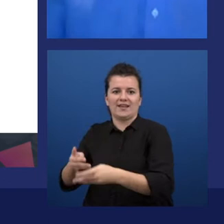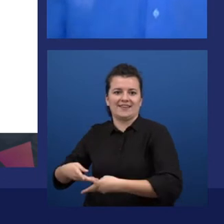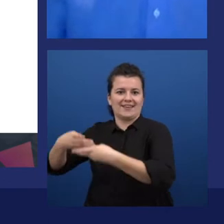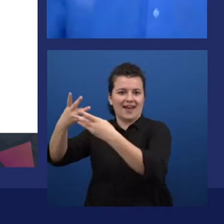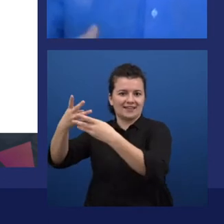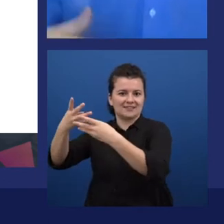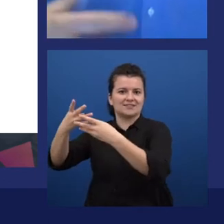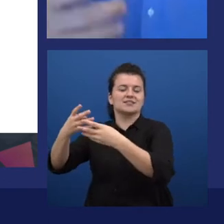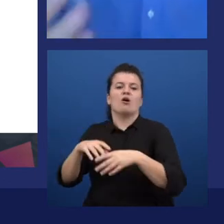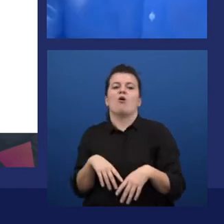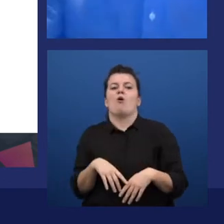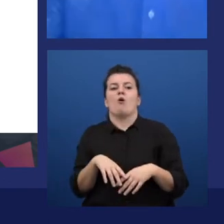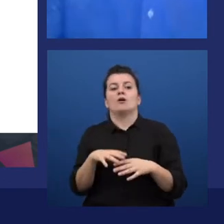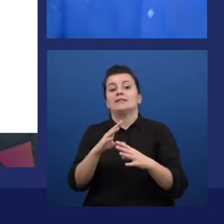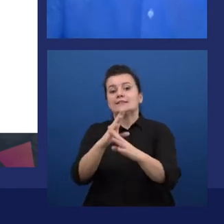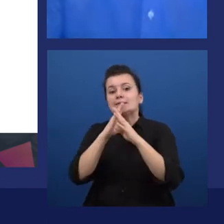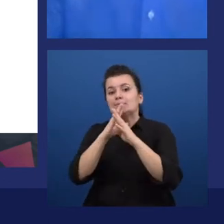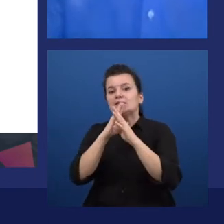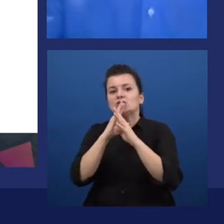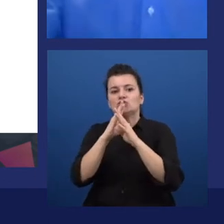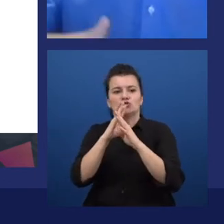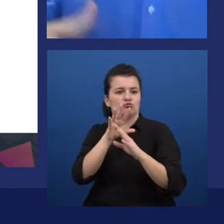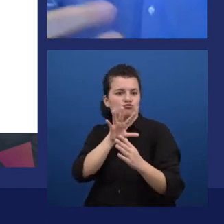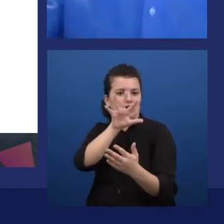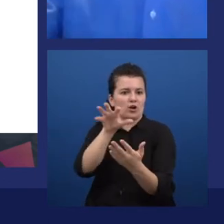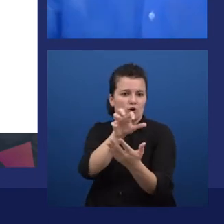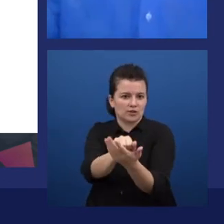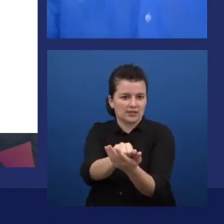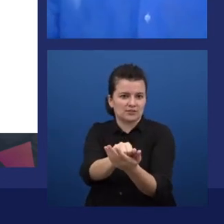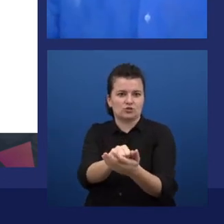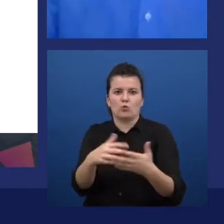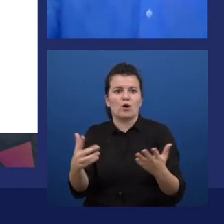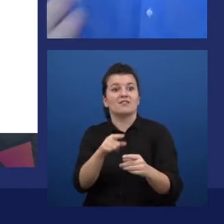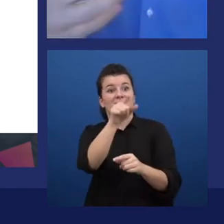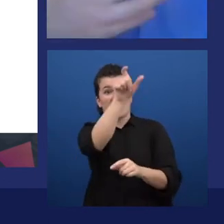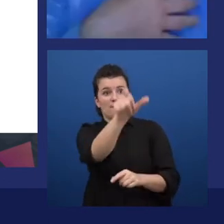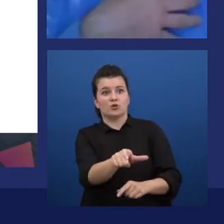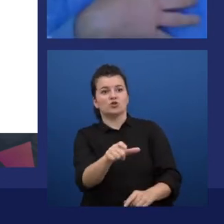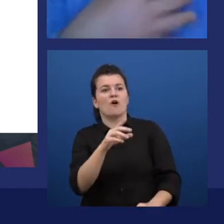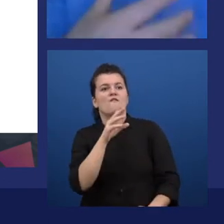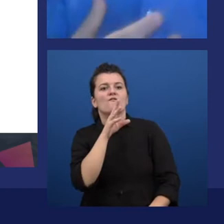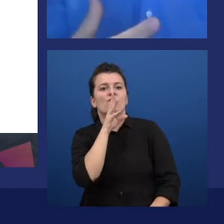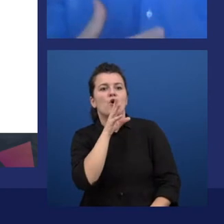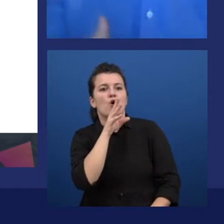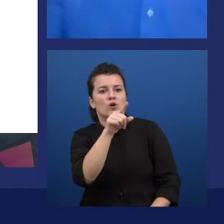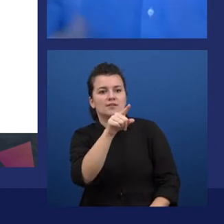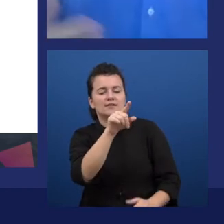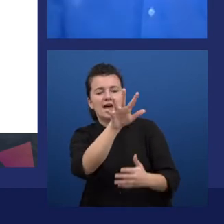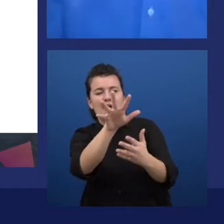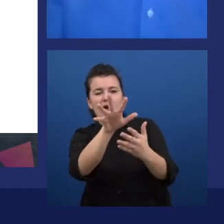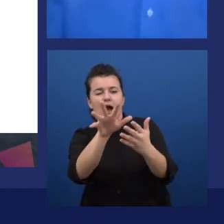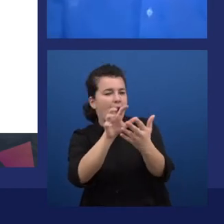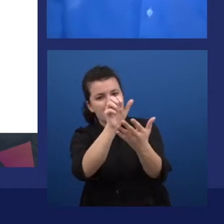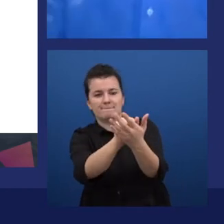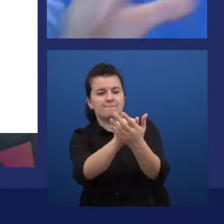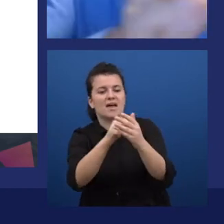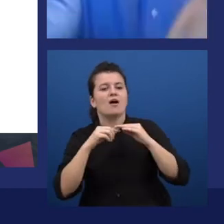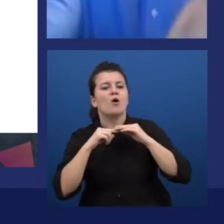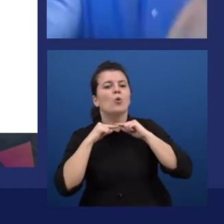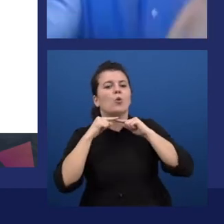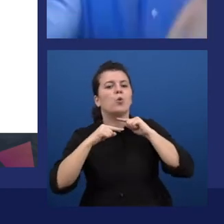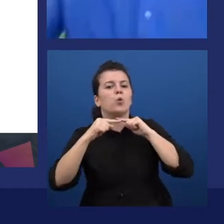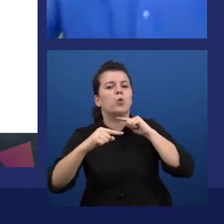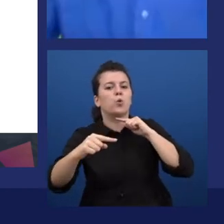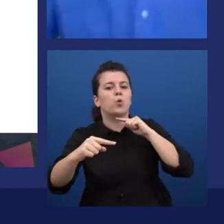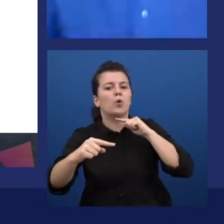recognize the voice of a person and identify that person. So from the tone of voice, it will be able to say, hey,